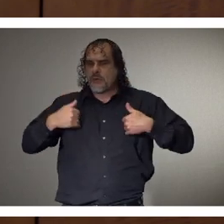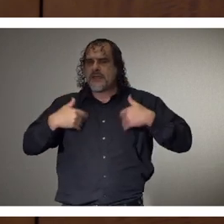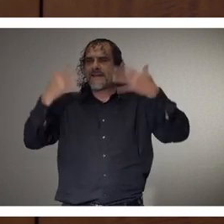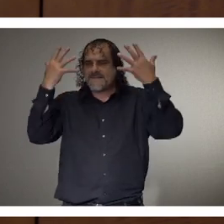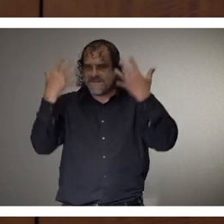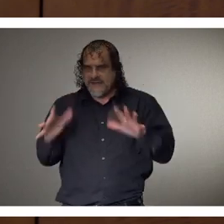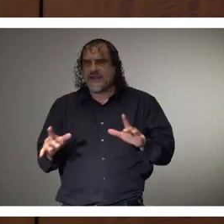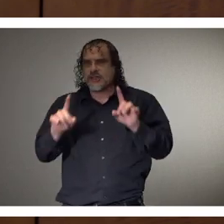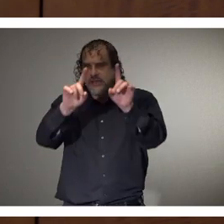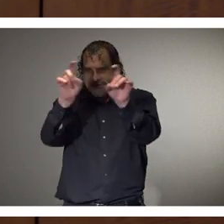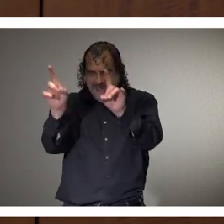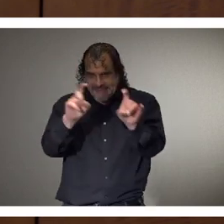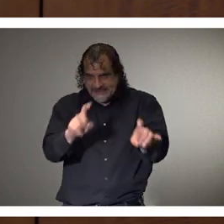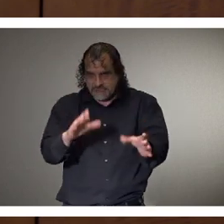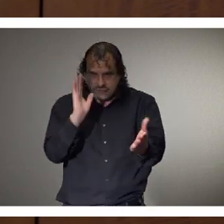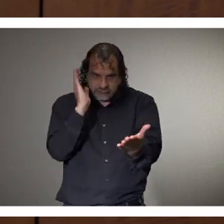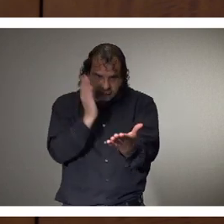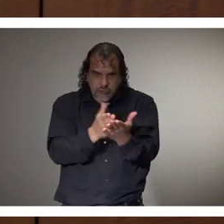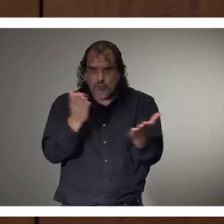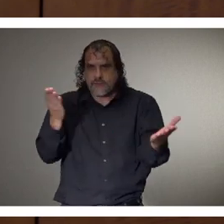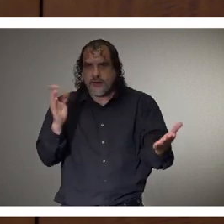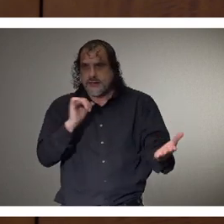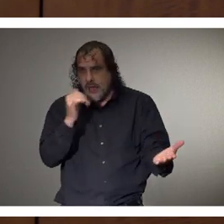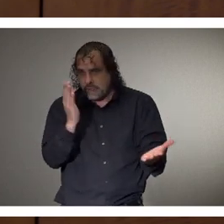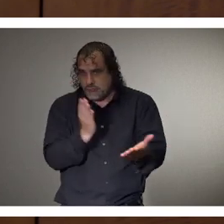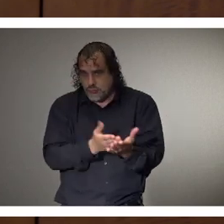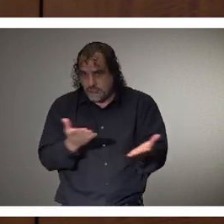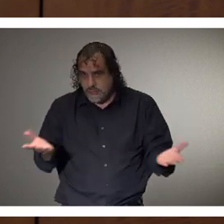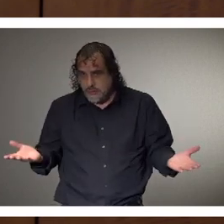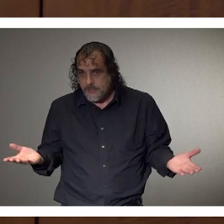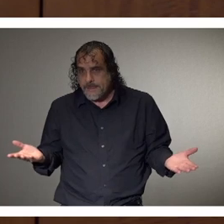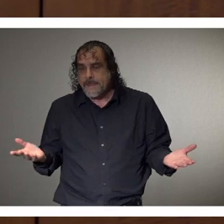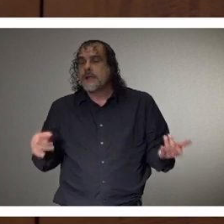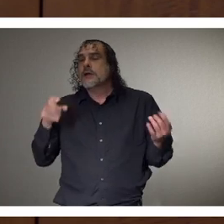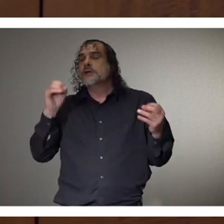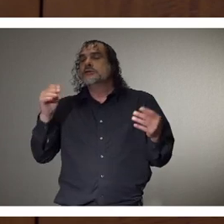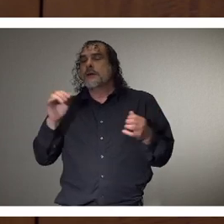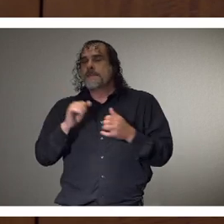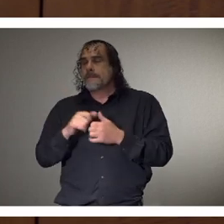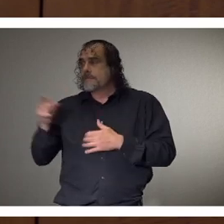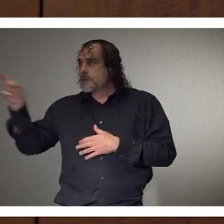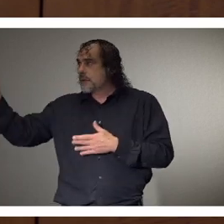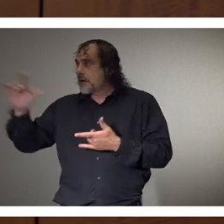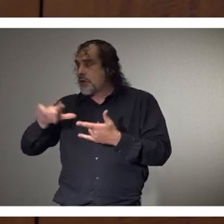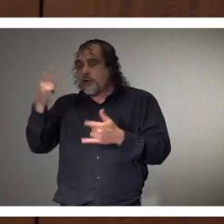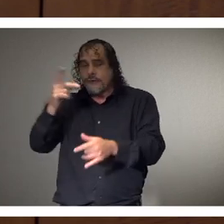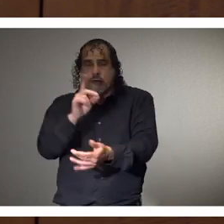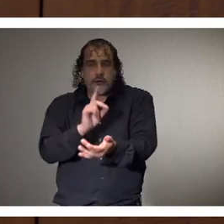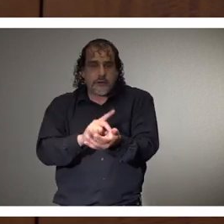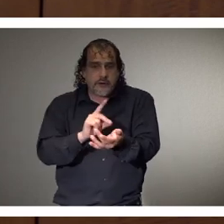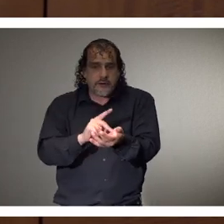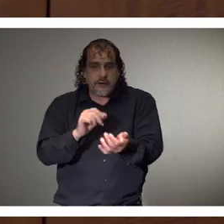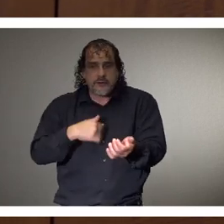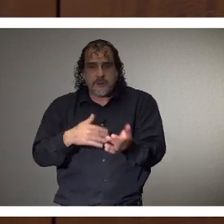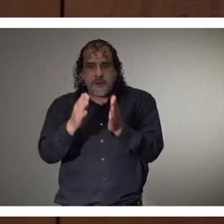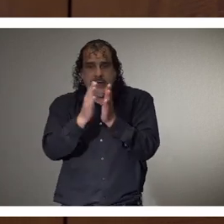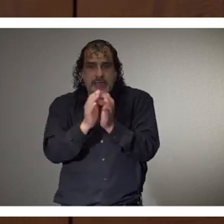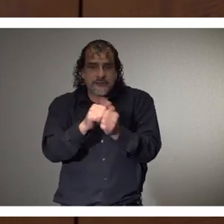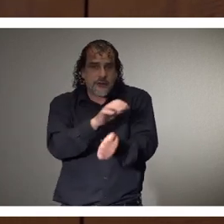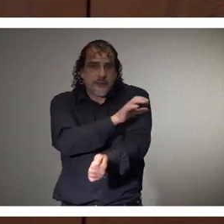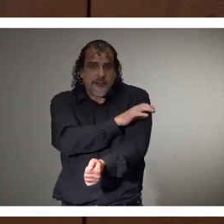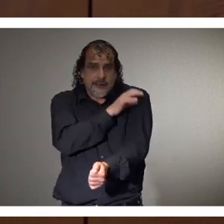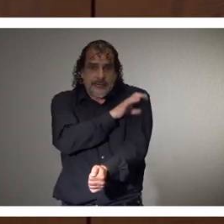result for. I'm receiving reports from, uh, providers that what they're being asked from actual, uh, on the clinic level